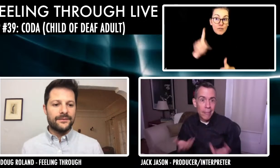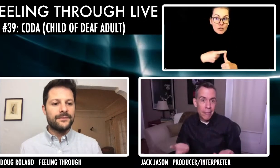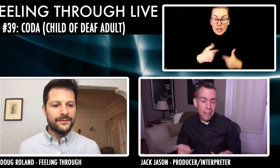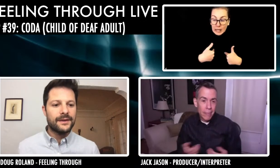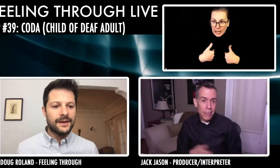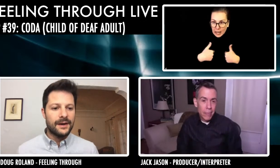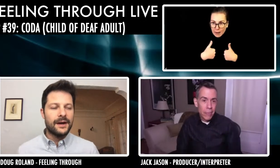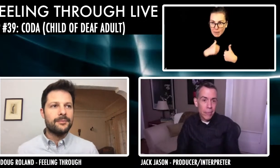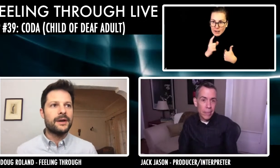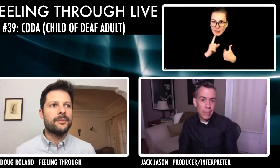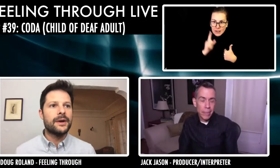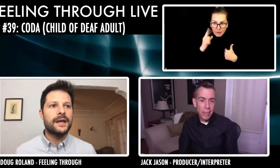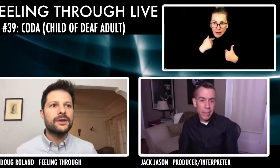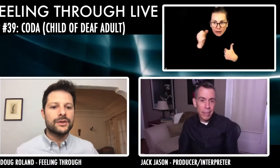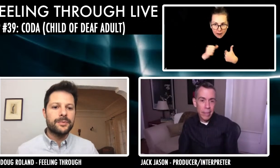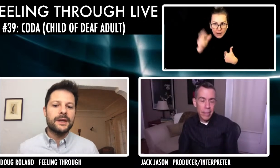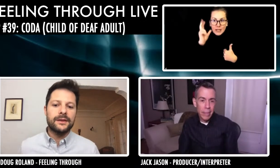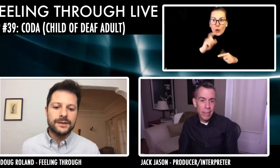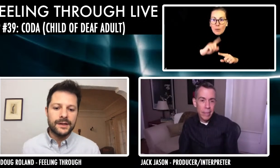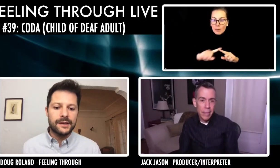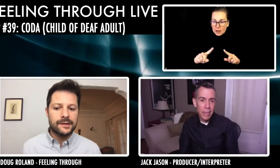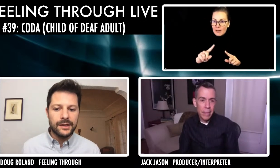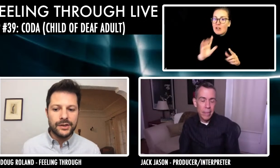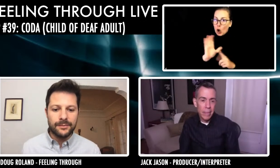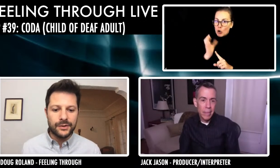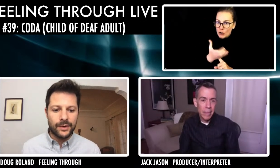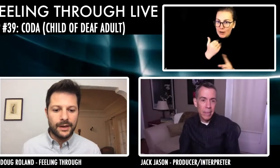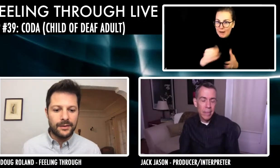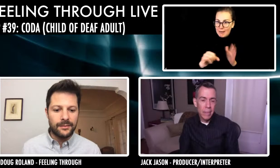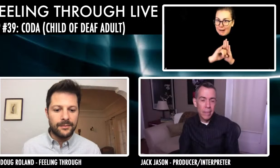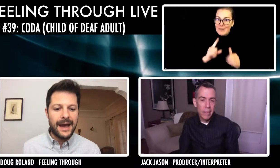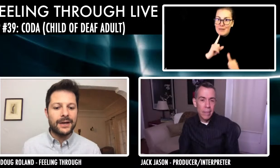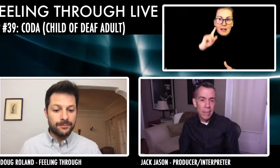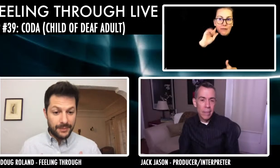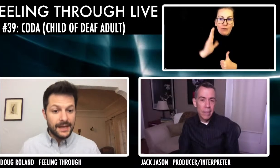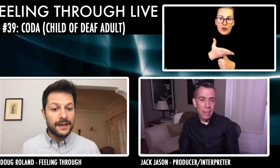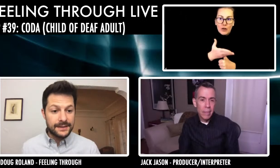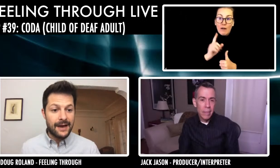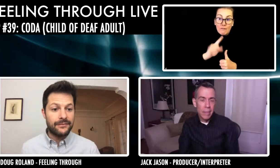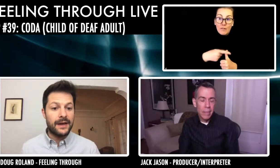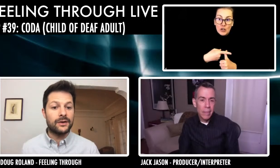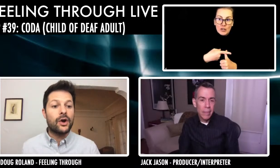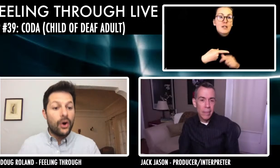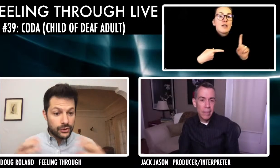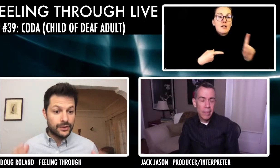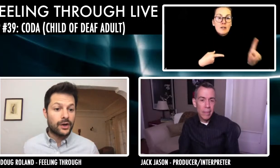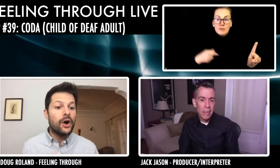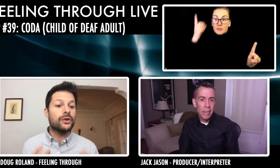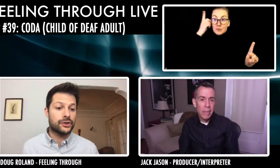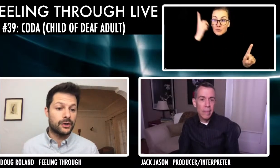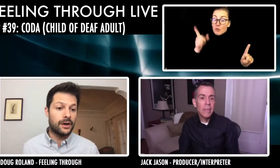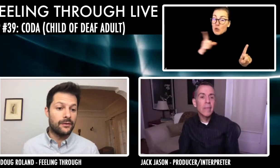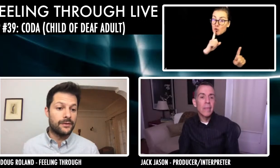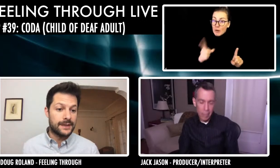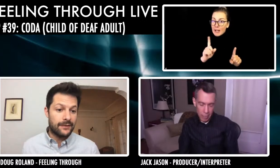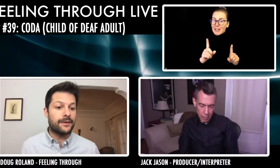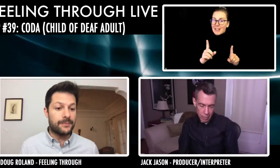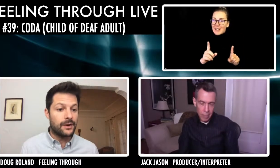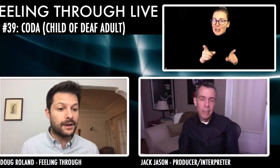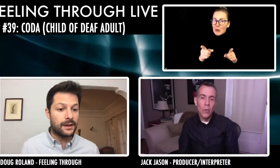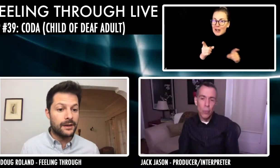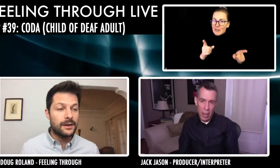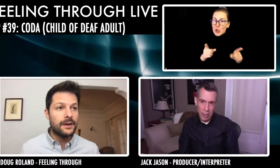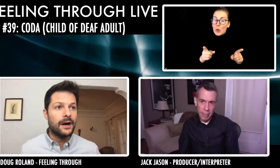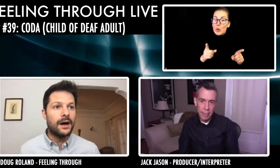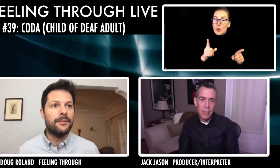Right. But, but again, you're speaking, there's the distinction between actually being deaf and culture, the culture of the deaf